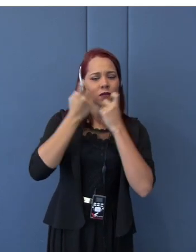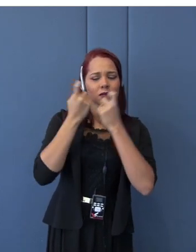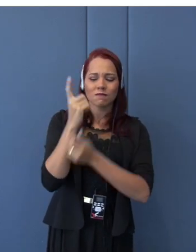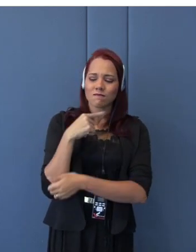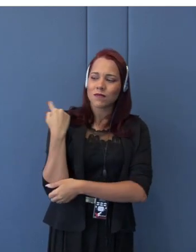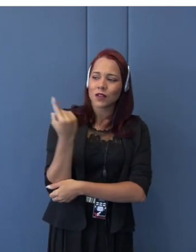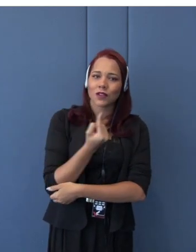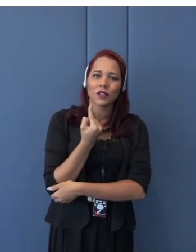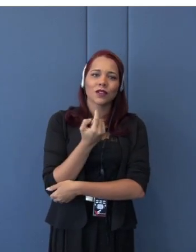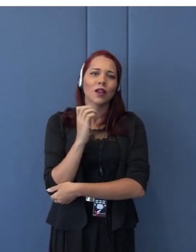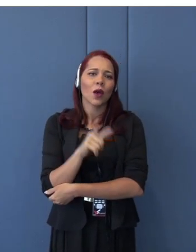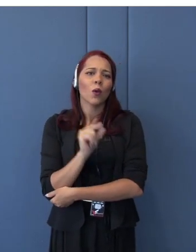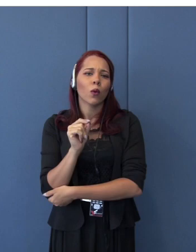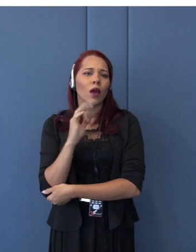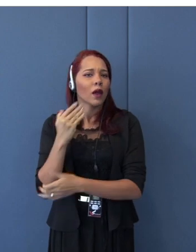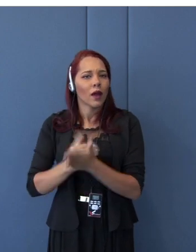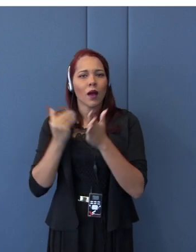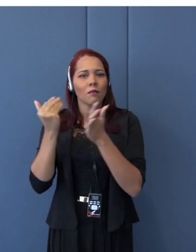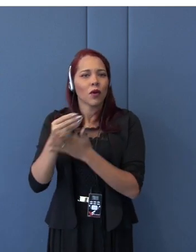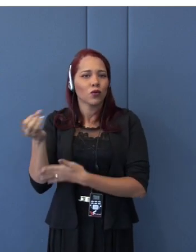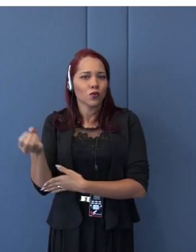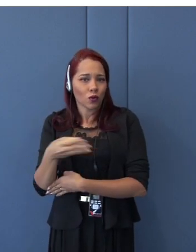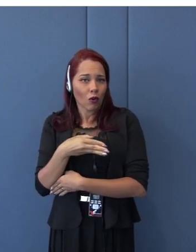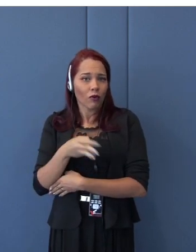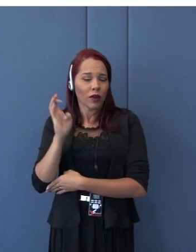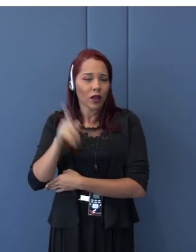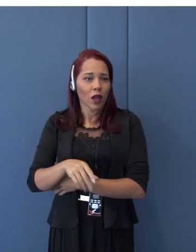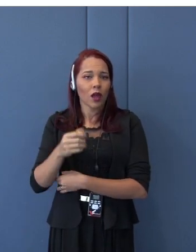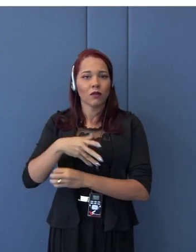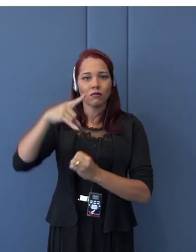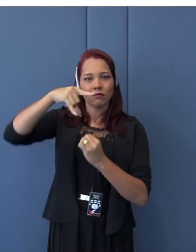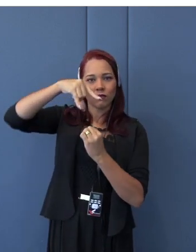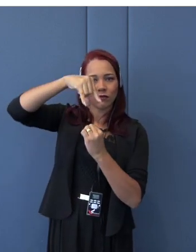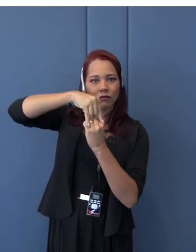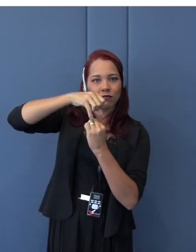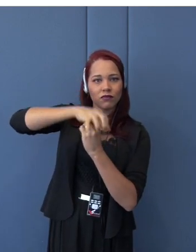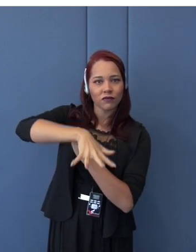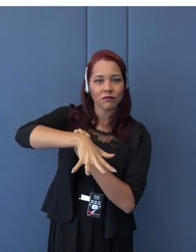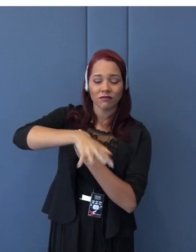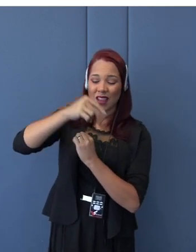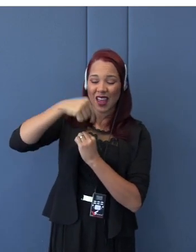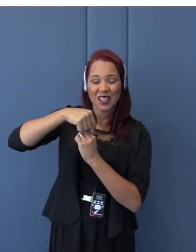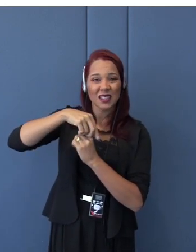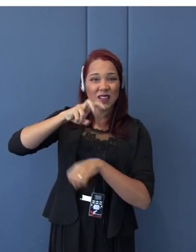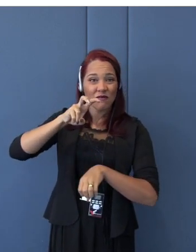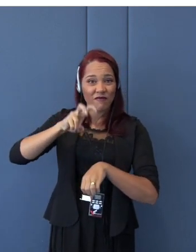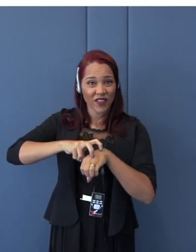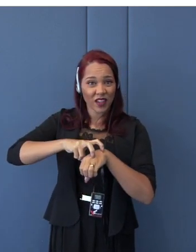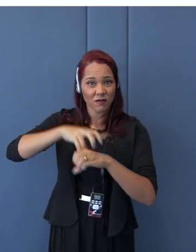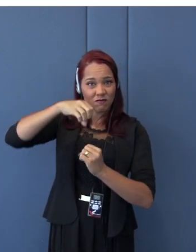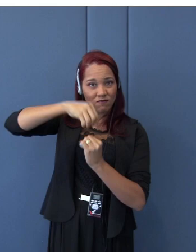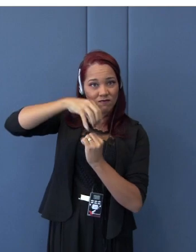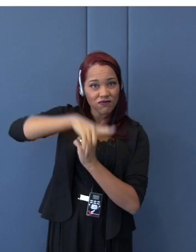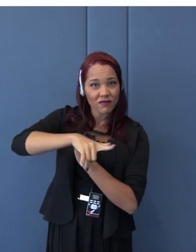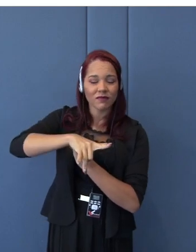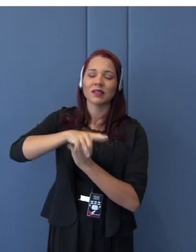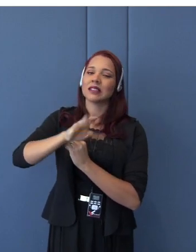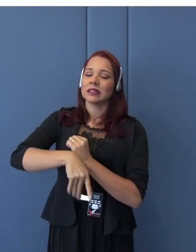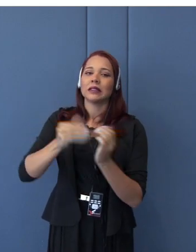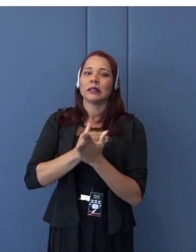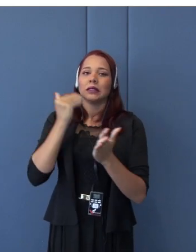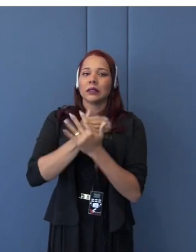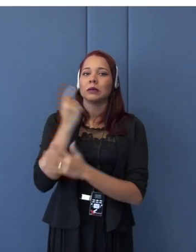recent one, and that's a coronavirus. And, unfortunately, the global value chain